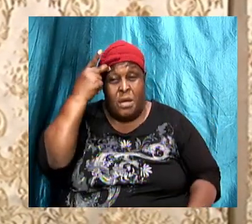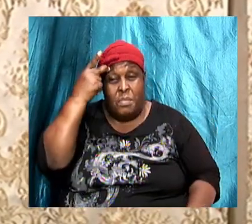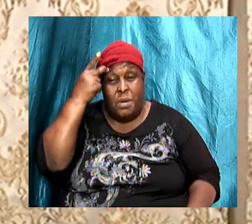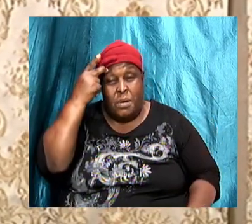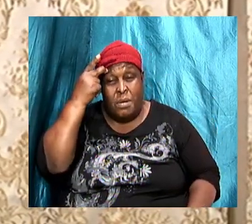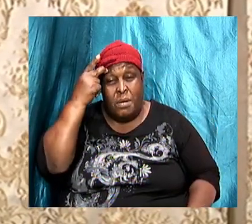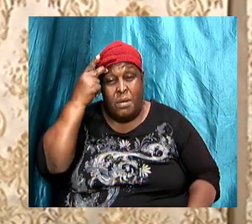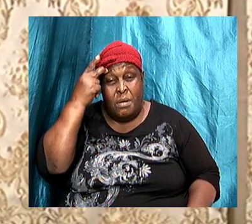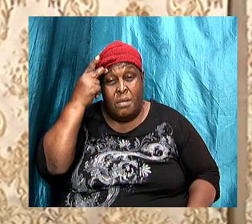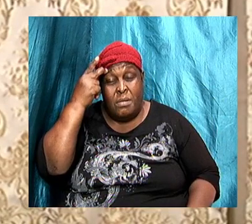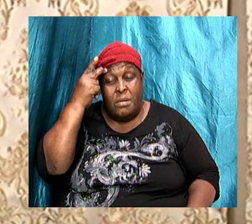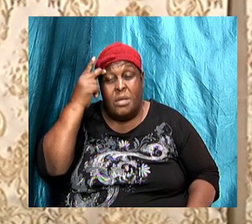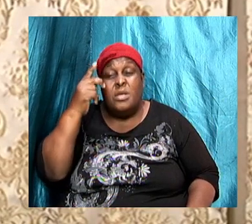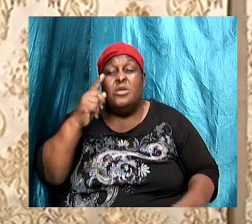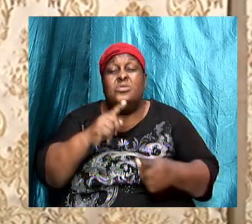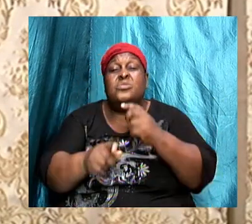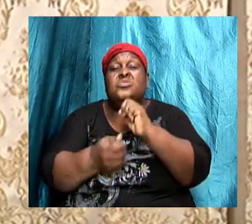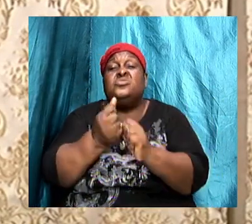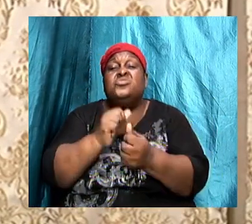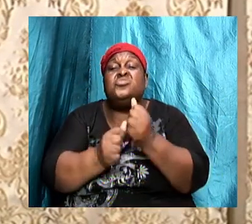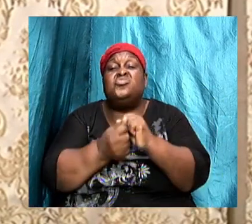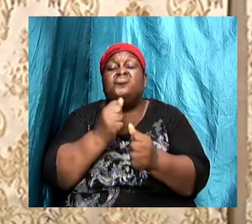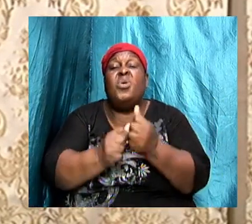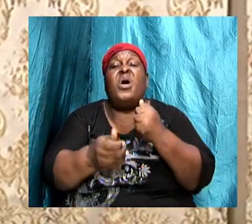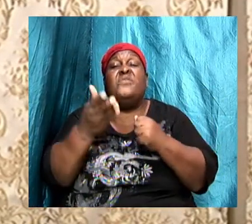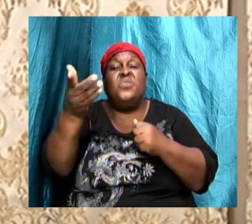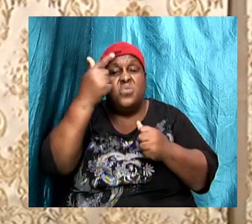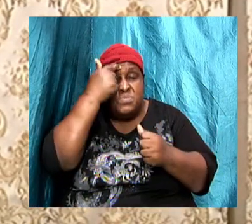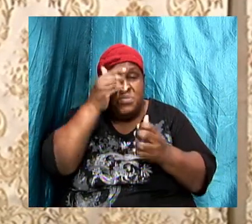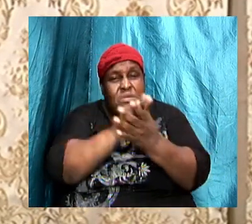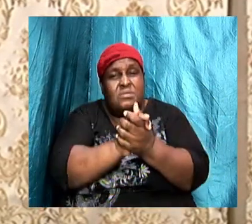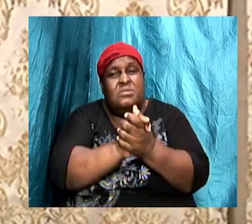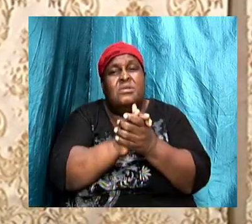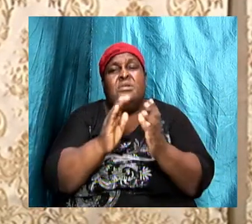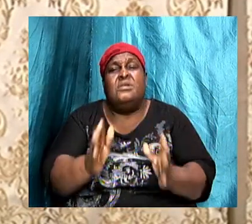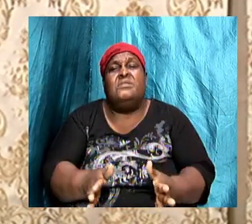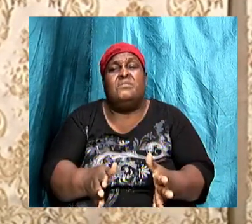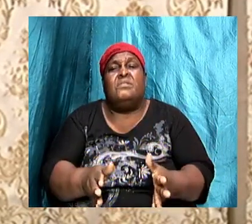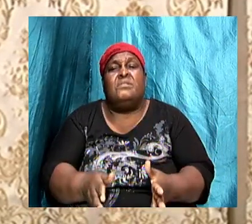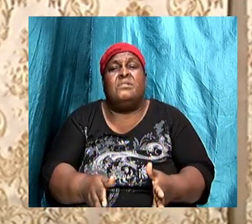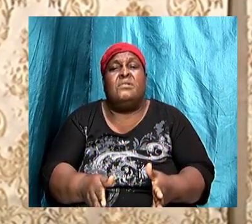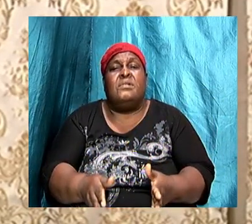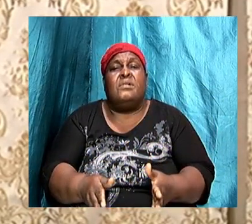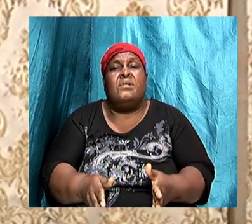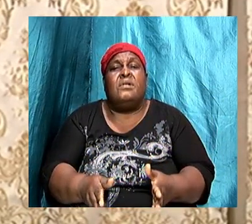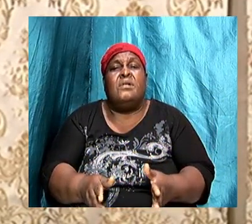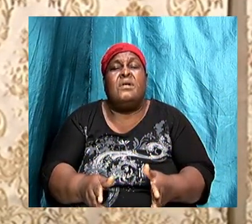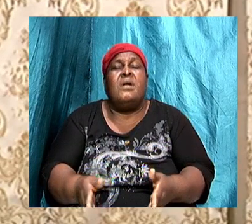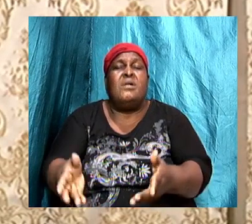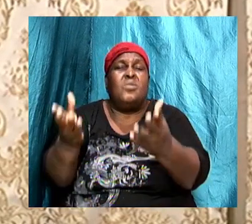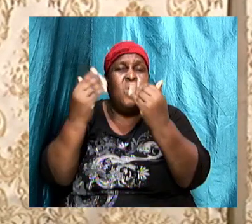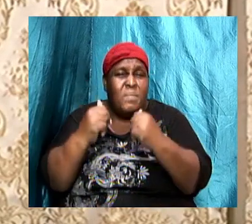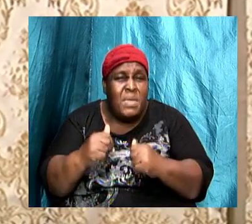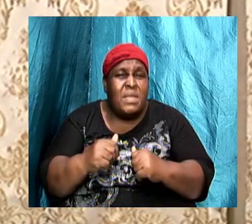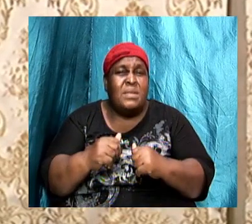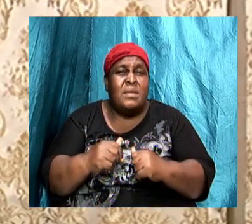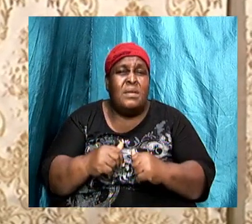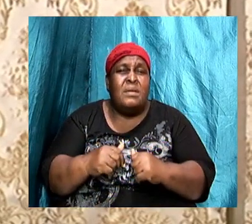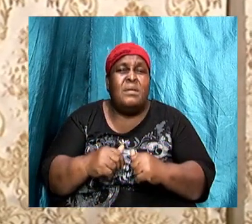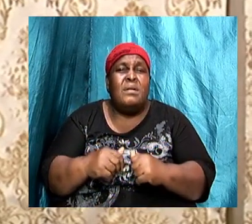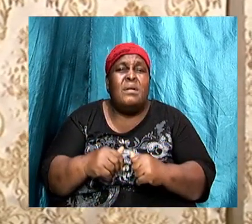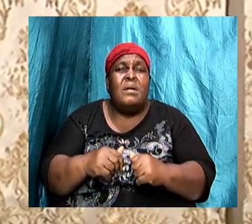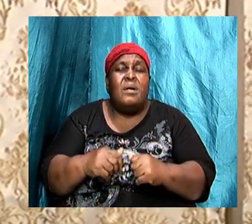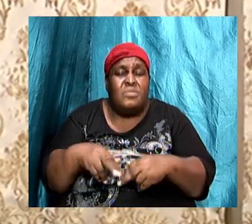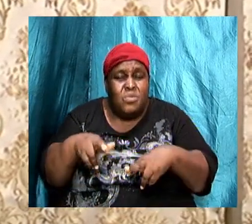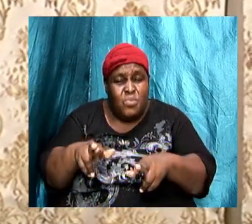dismantle those believers and he was coming all the way over, on the way, on the Damascus